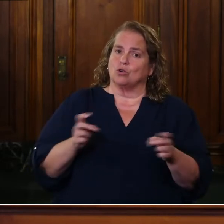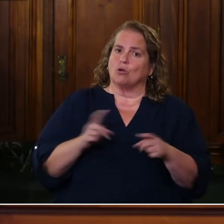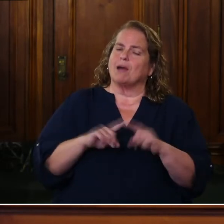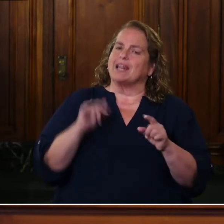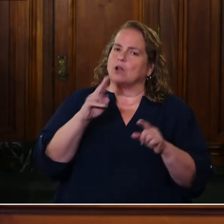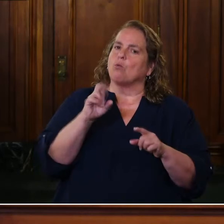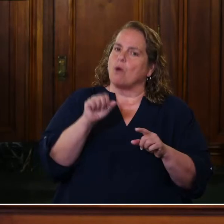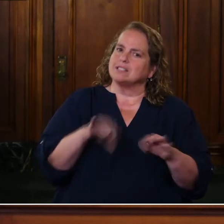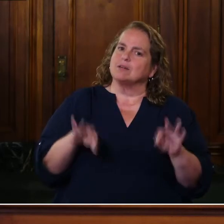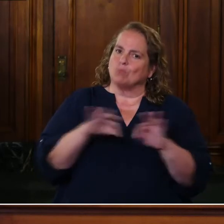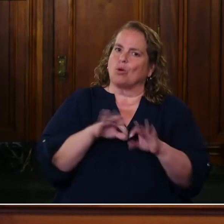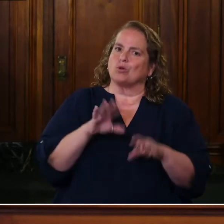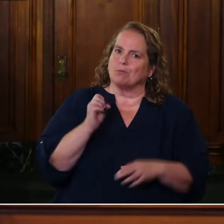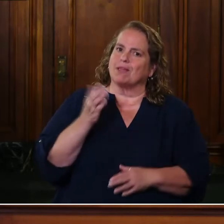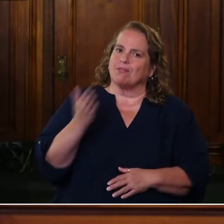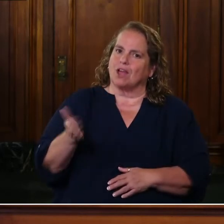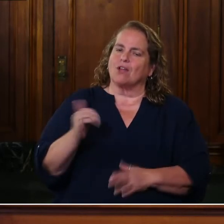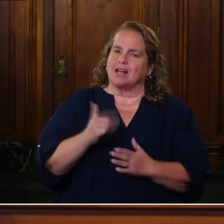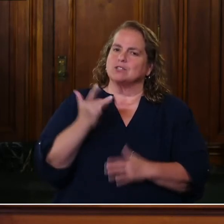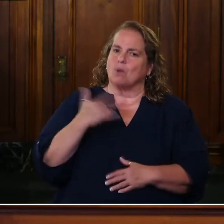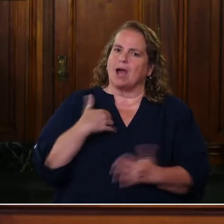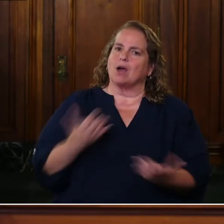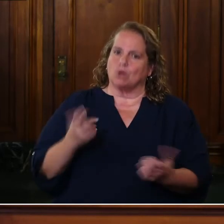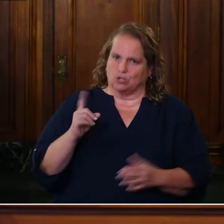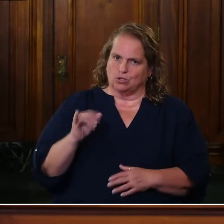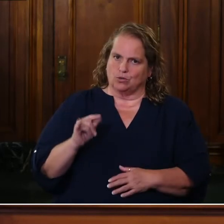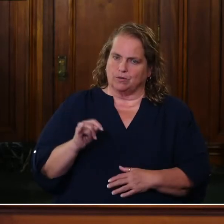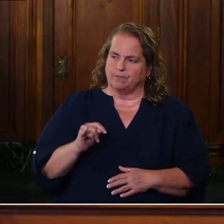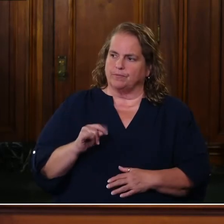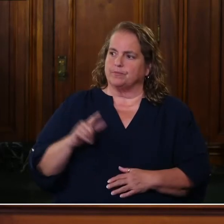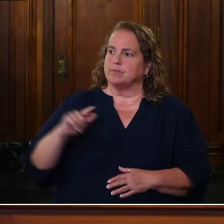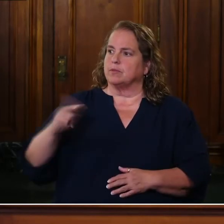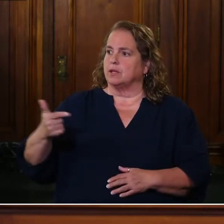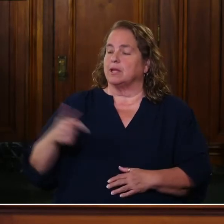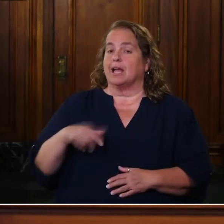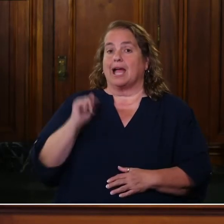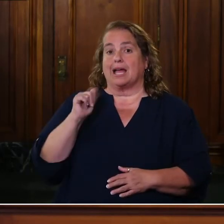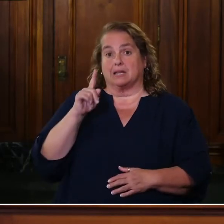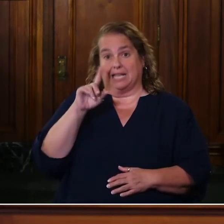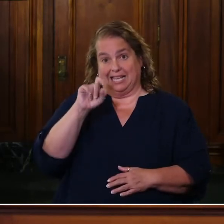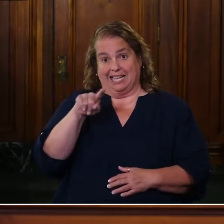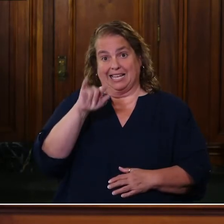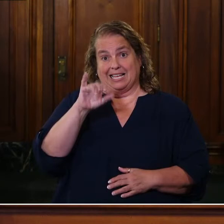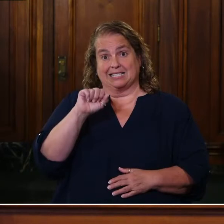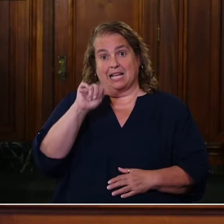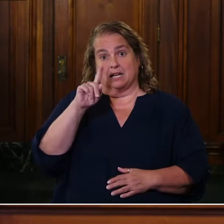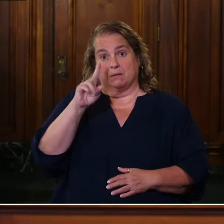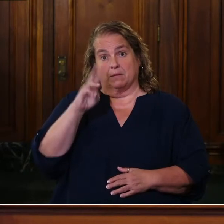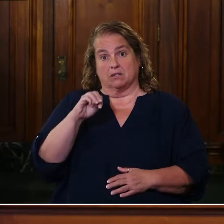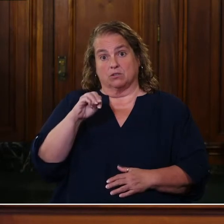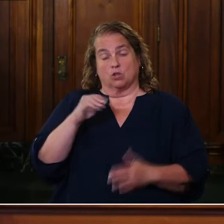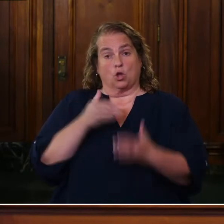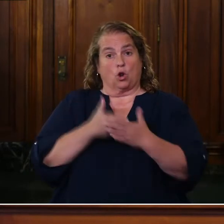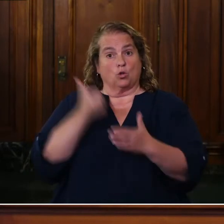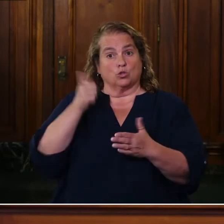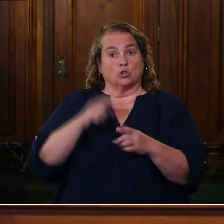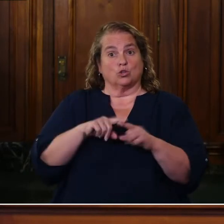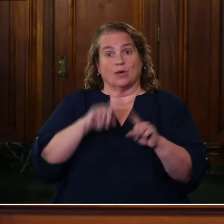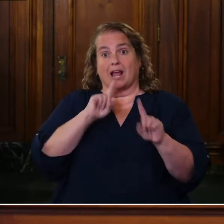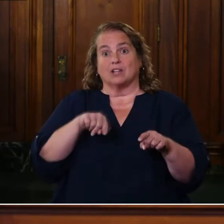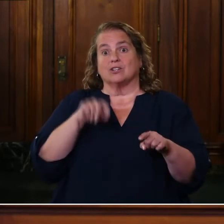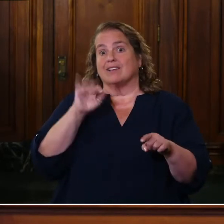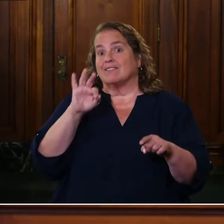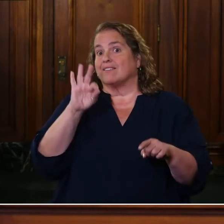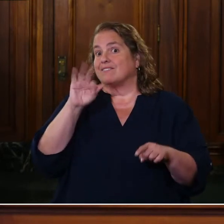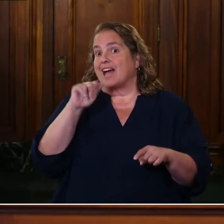important to be there. That's what I wanted to do. The administration is a closer to an answer on whether the fans can attend the second year